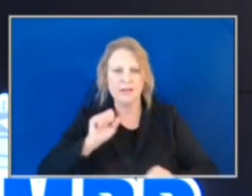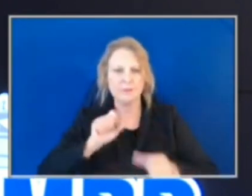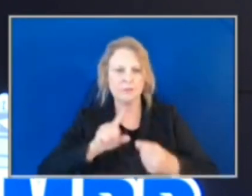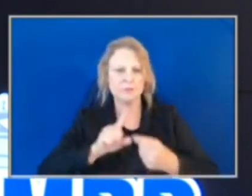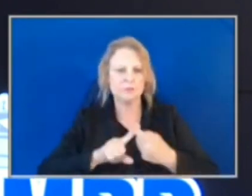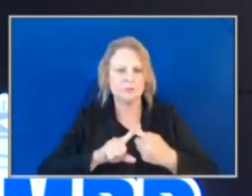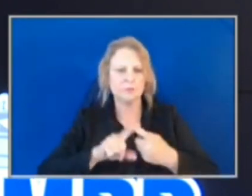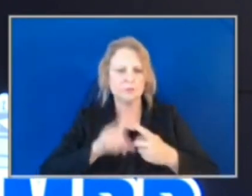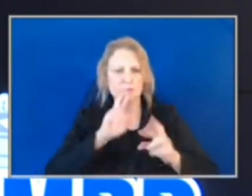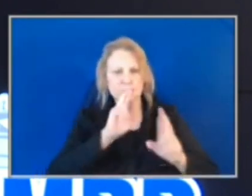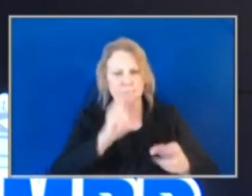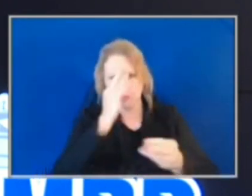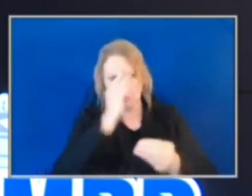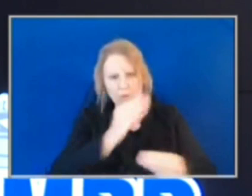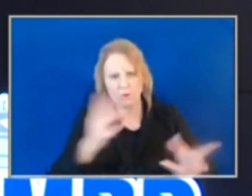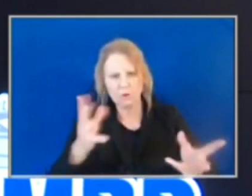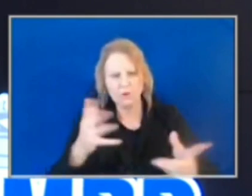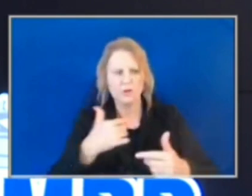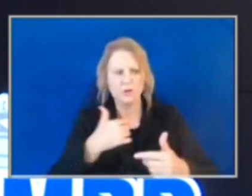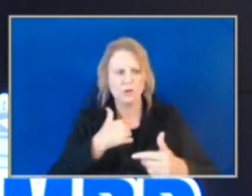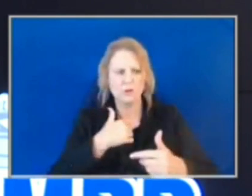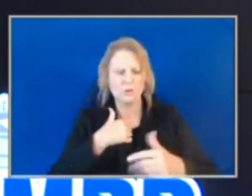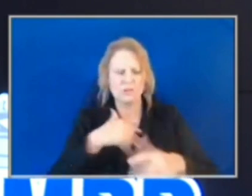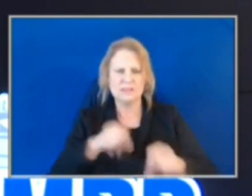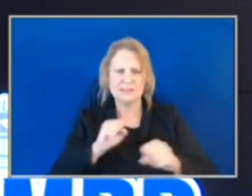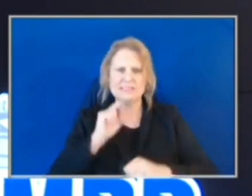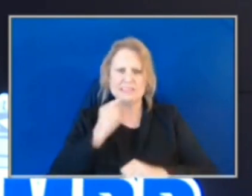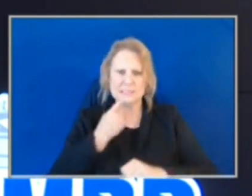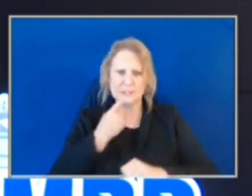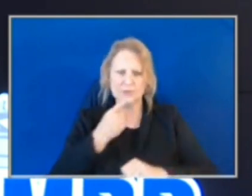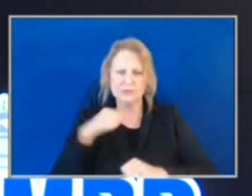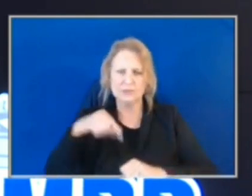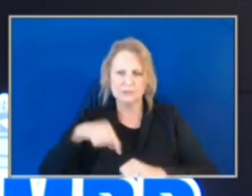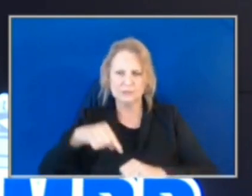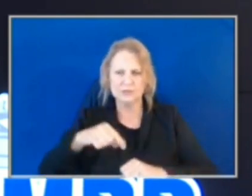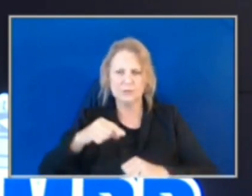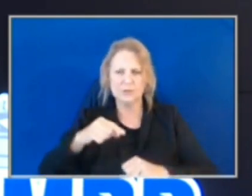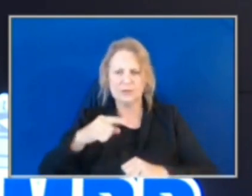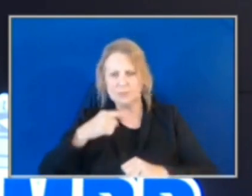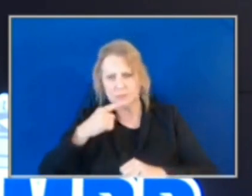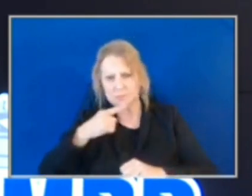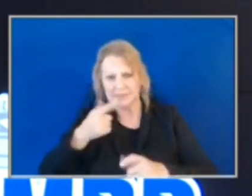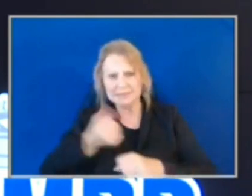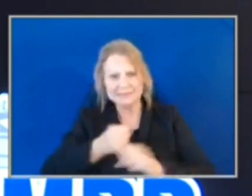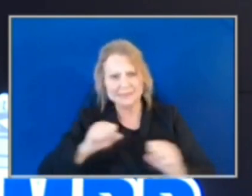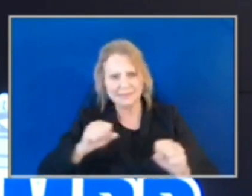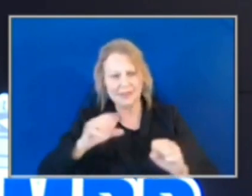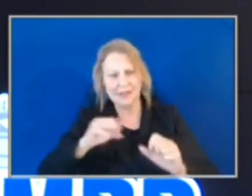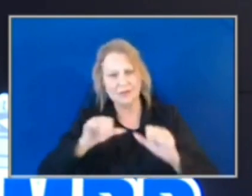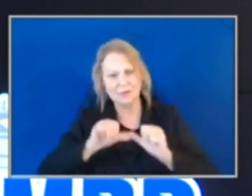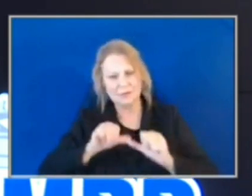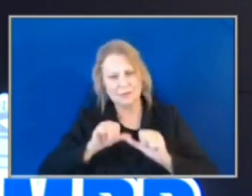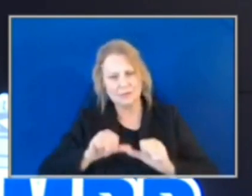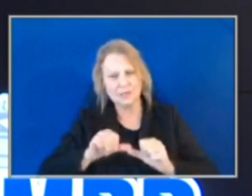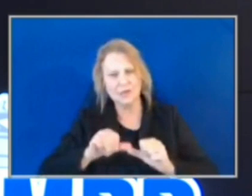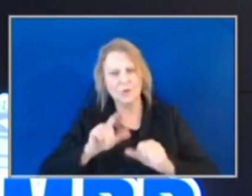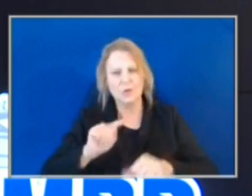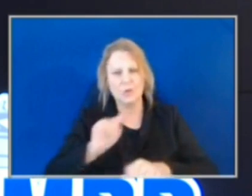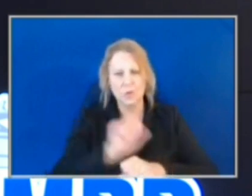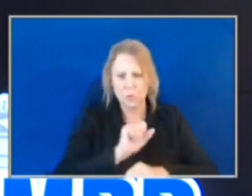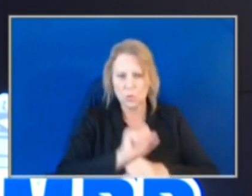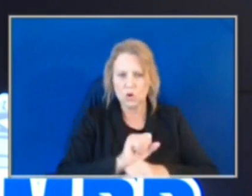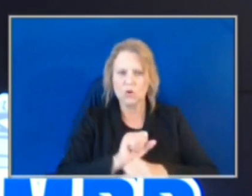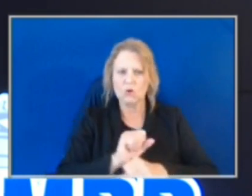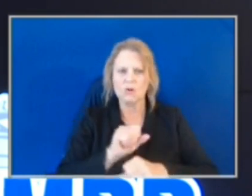seriously the responsibility of public safety, and we're committed to continuing the work in violent crime that we've been able to achieve